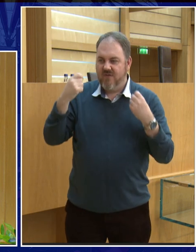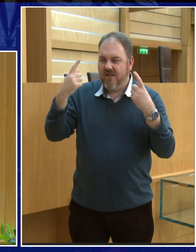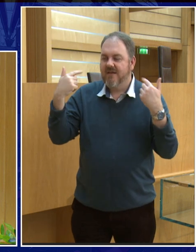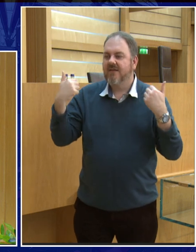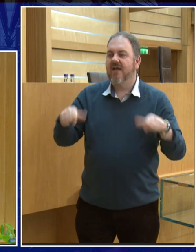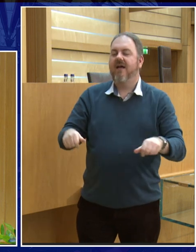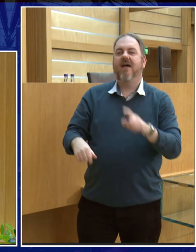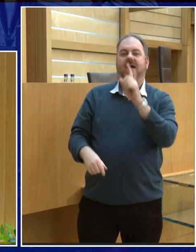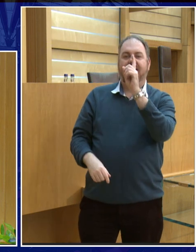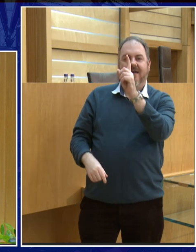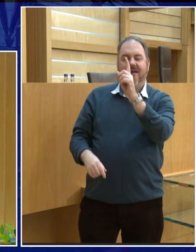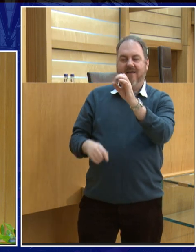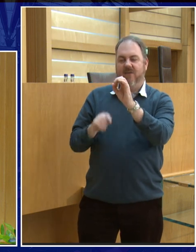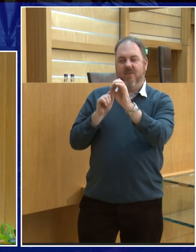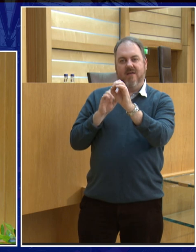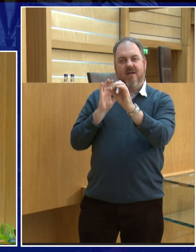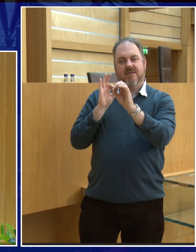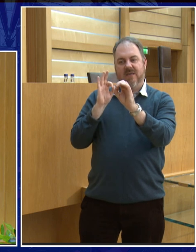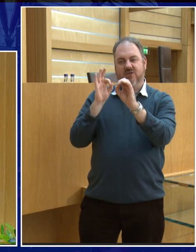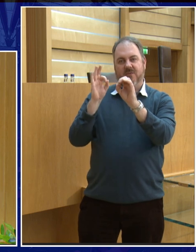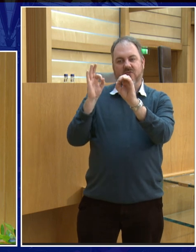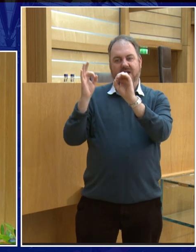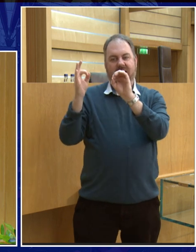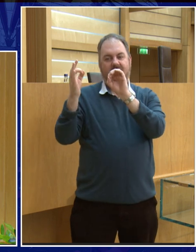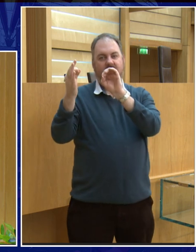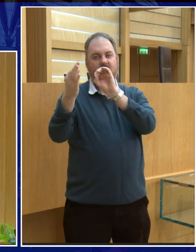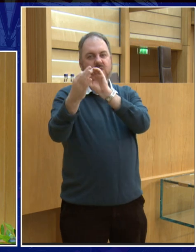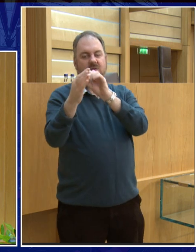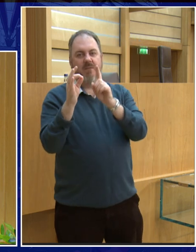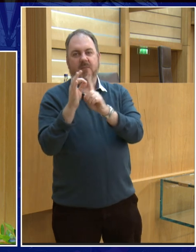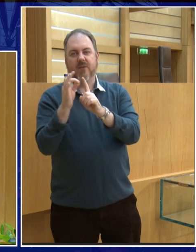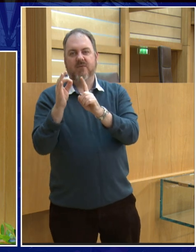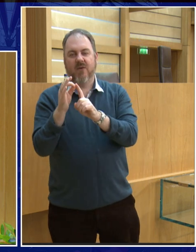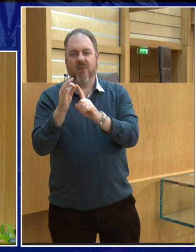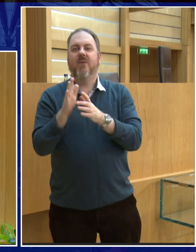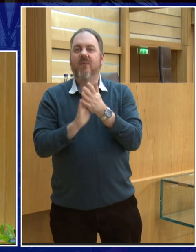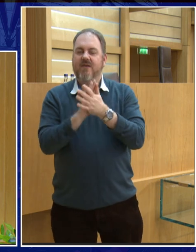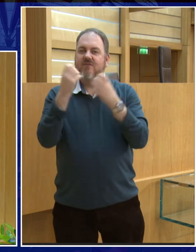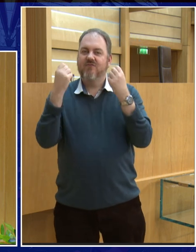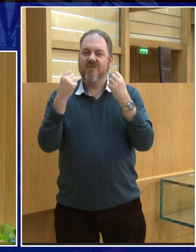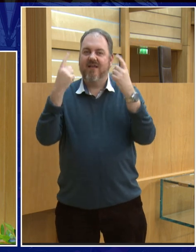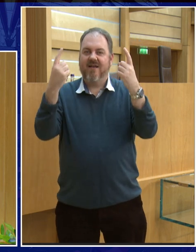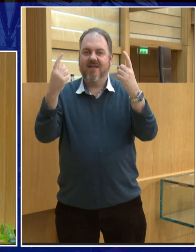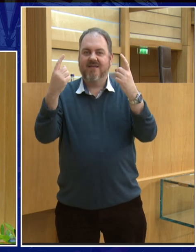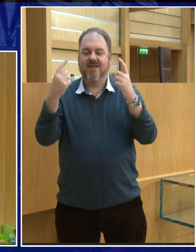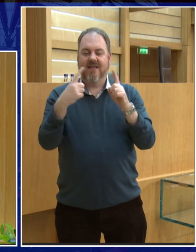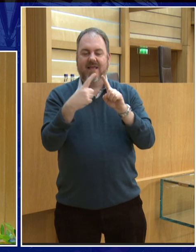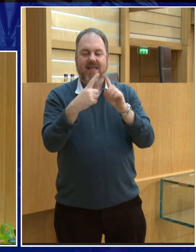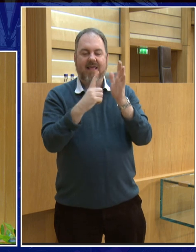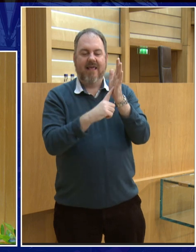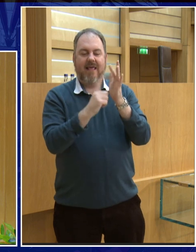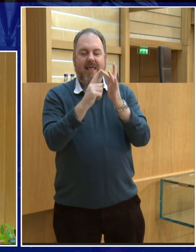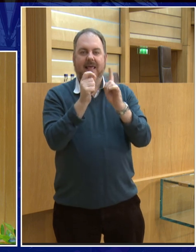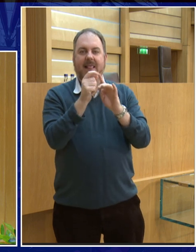fly past planets like Pluto or land on Mars. So, these are very important. But it turns out that the ellipse is the stable